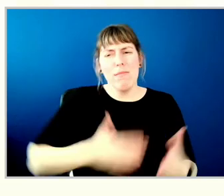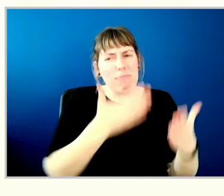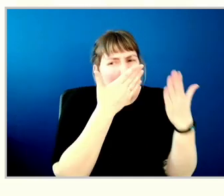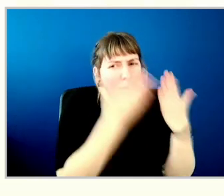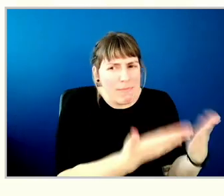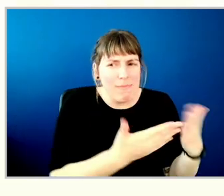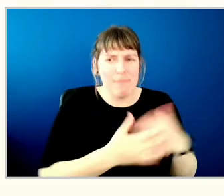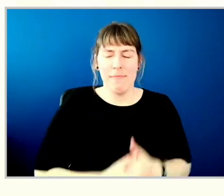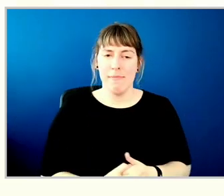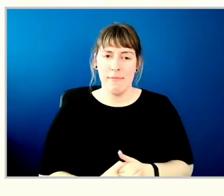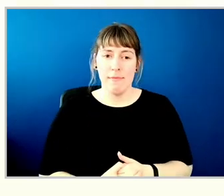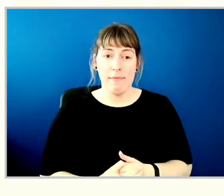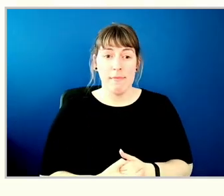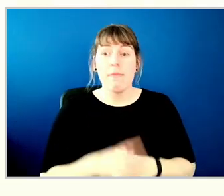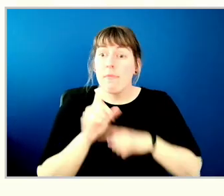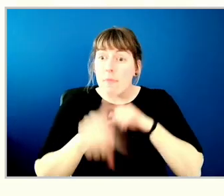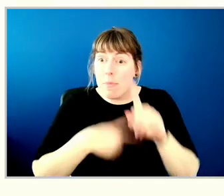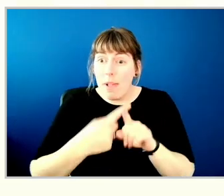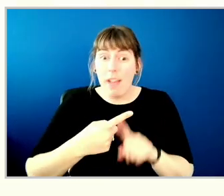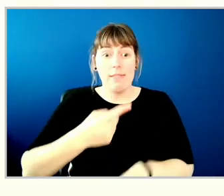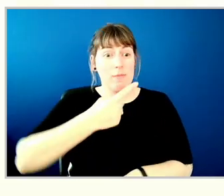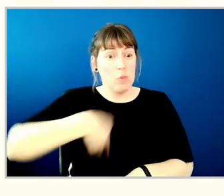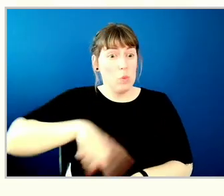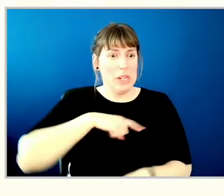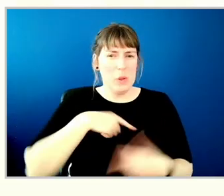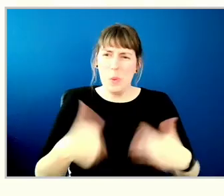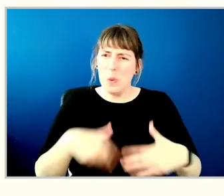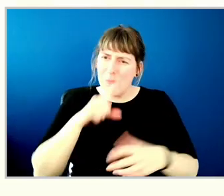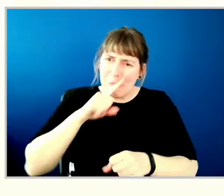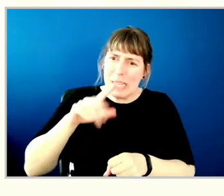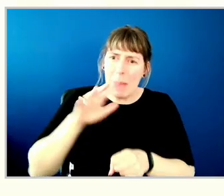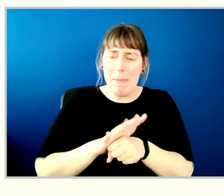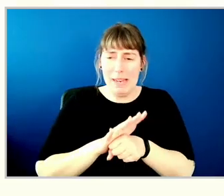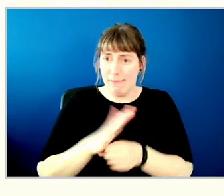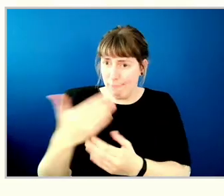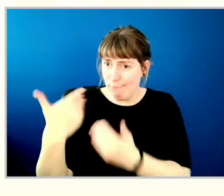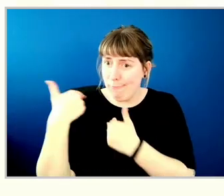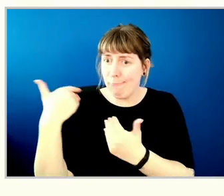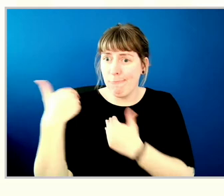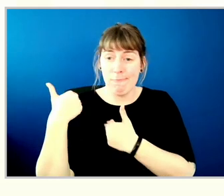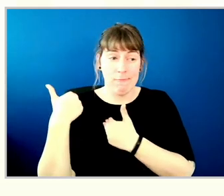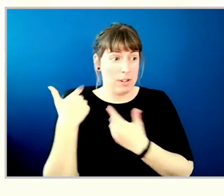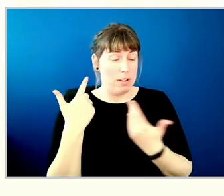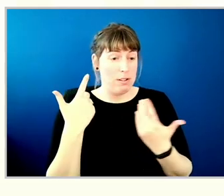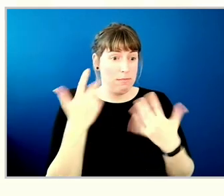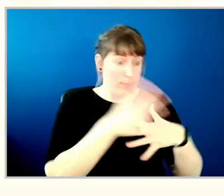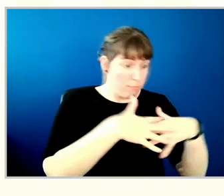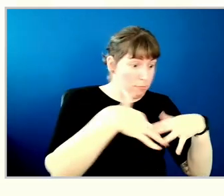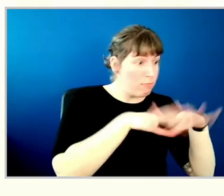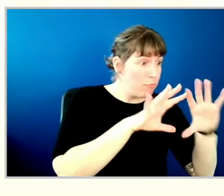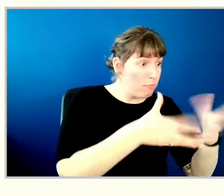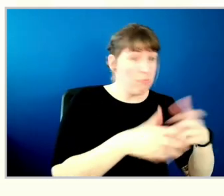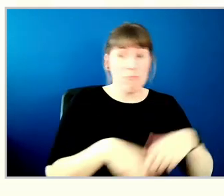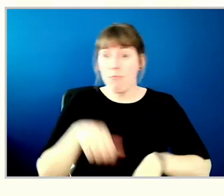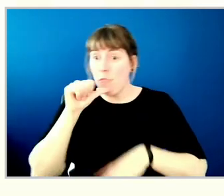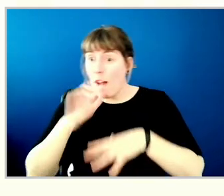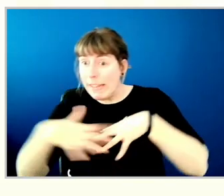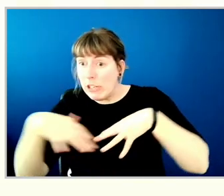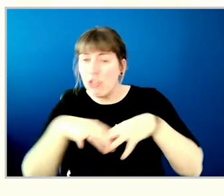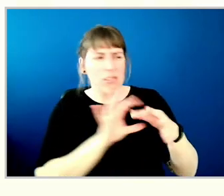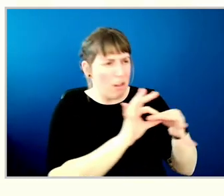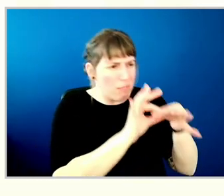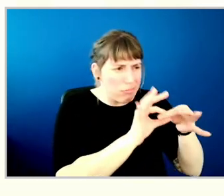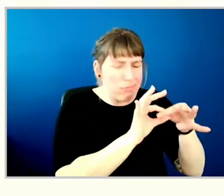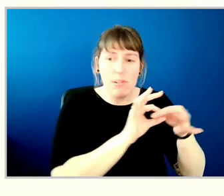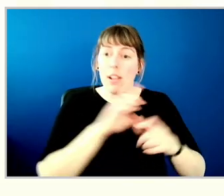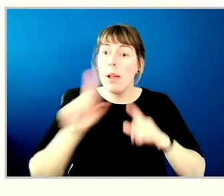also reaffirm our commitment and responsibility to improve relationships between nations, as well as improving our